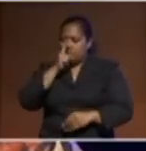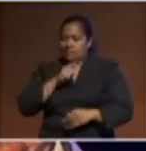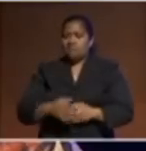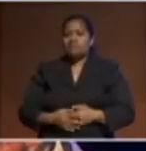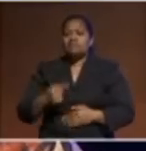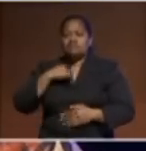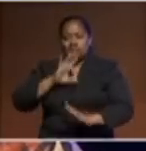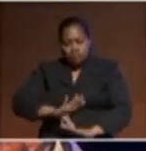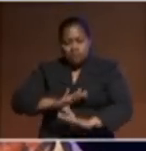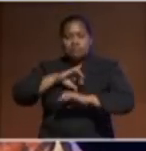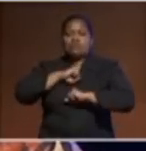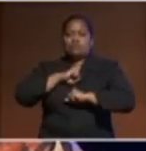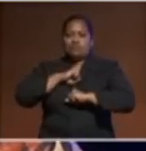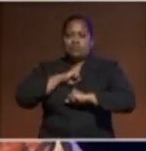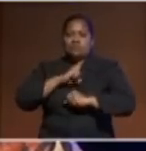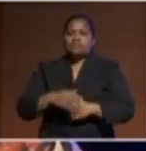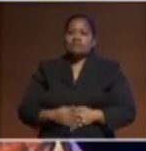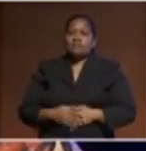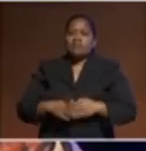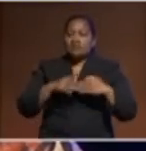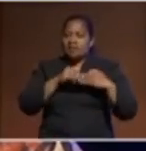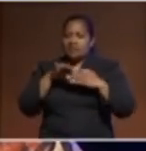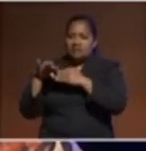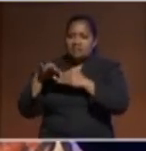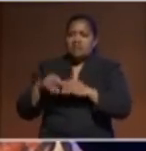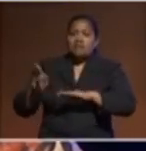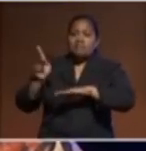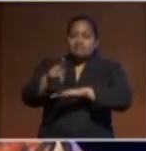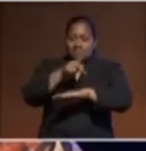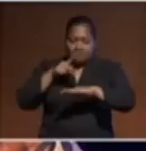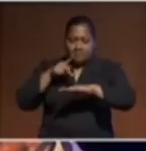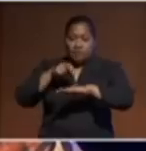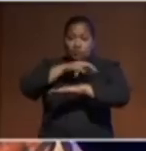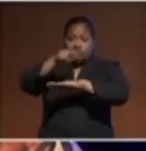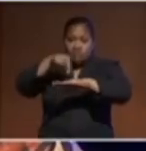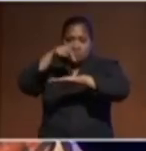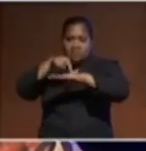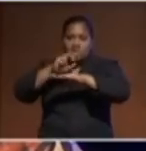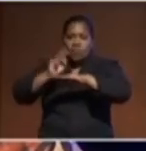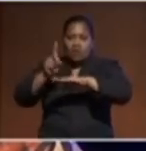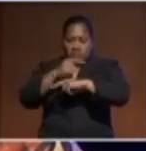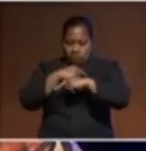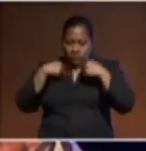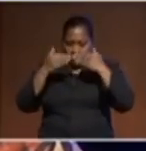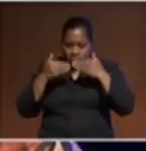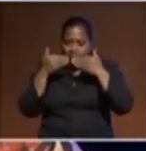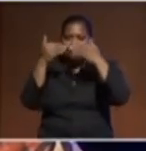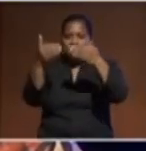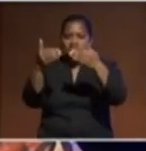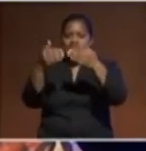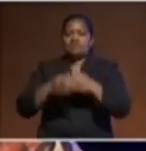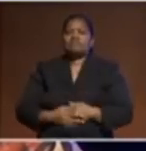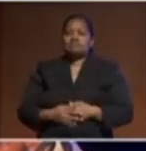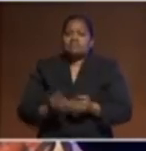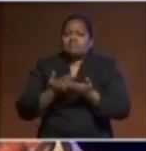course, Pacific regionalism will sail swiftly forward, buoyed by a unified Pacific forum.